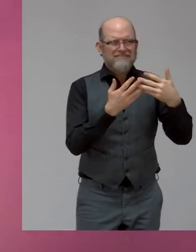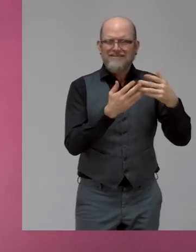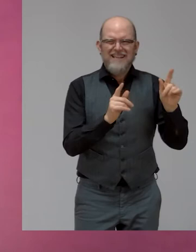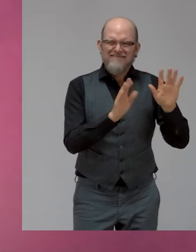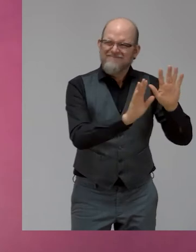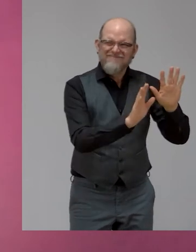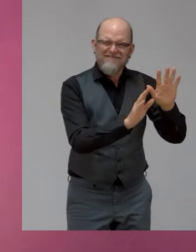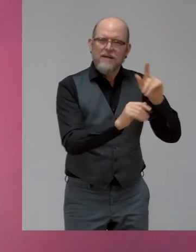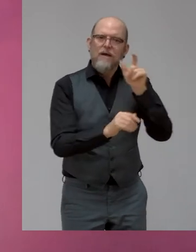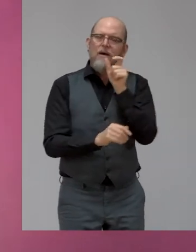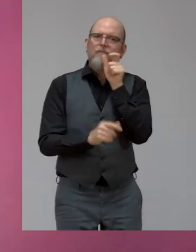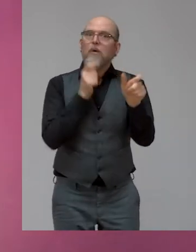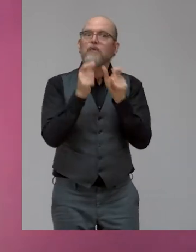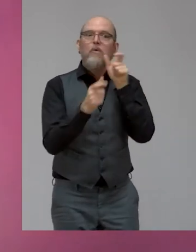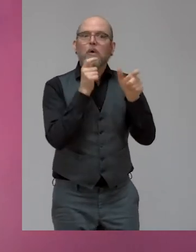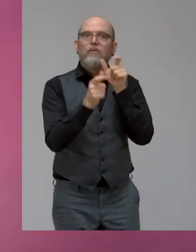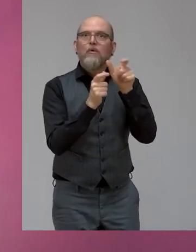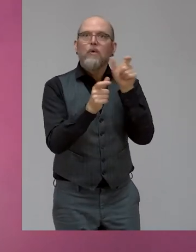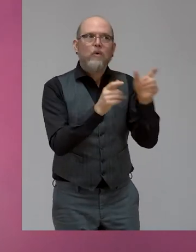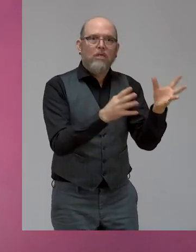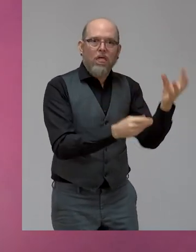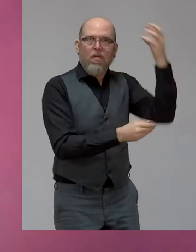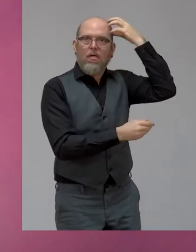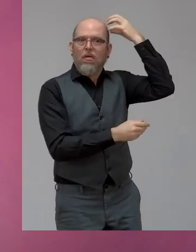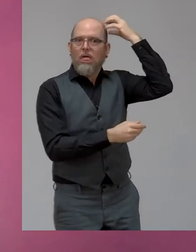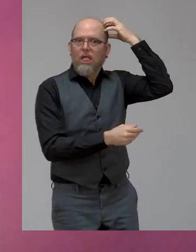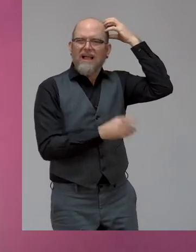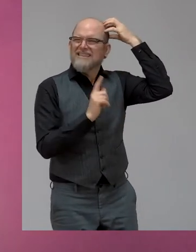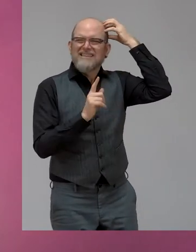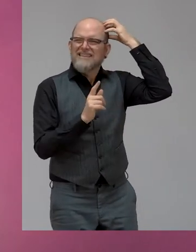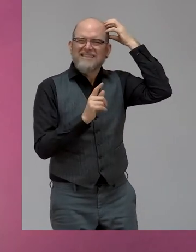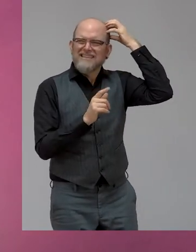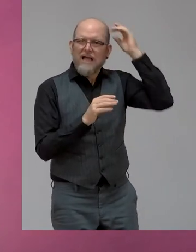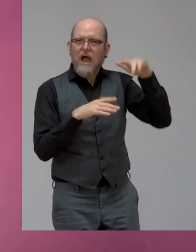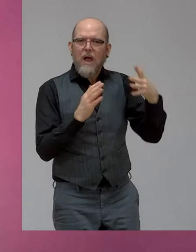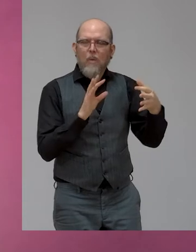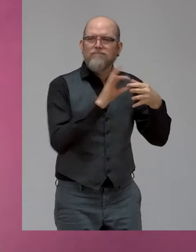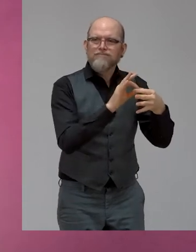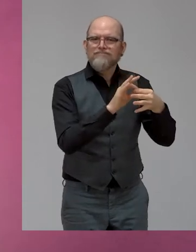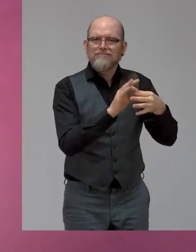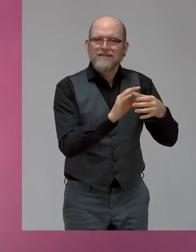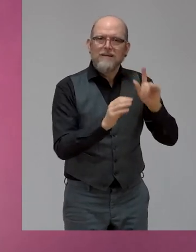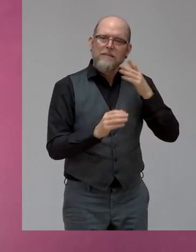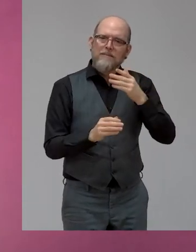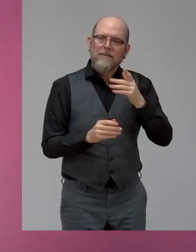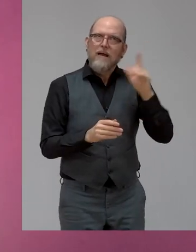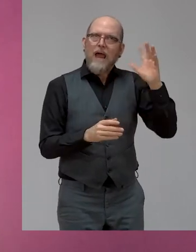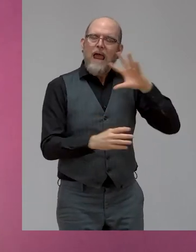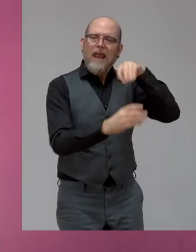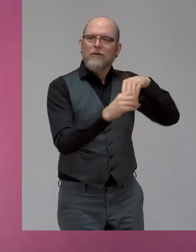we forget that what connects us is truly inclusive and empathic. And that is that we're all human.